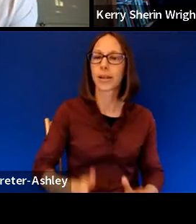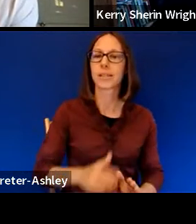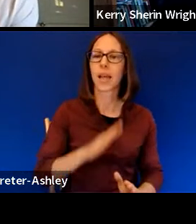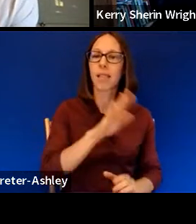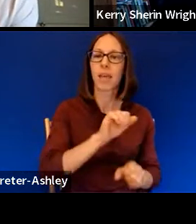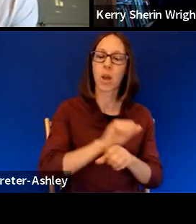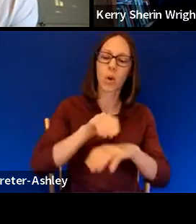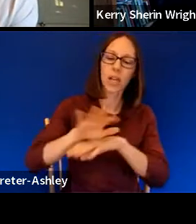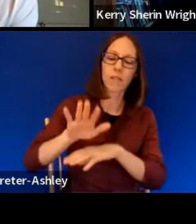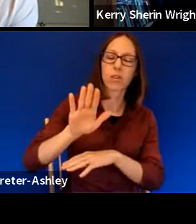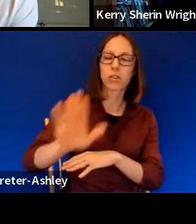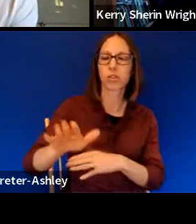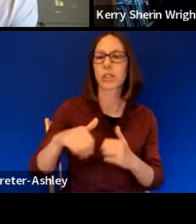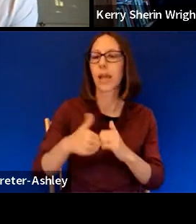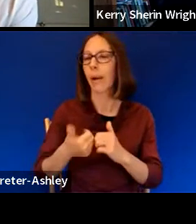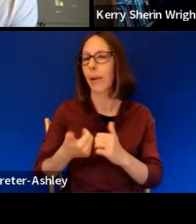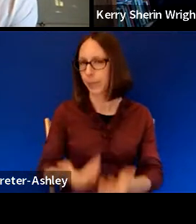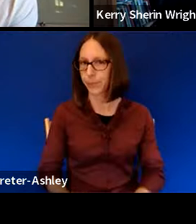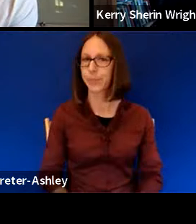your own?